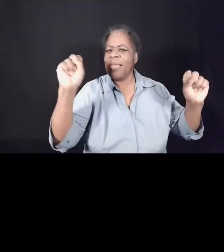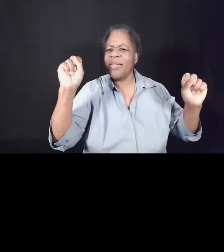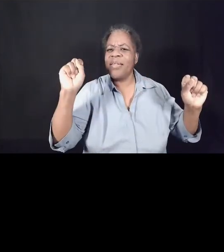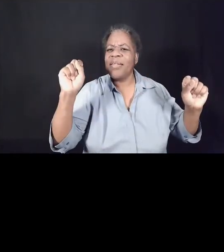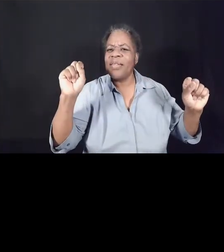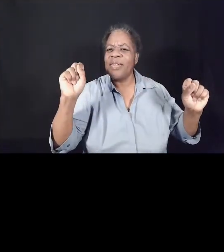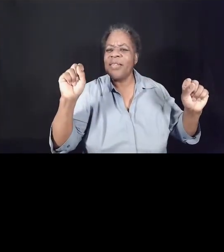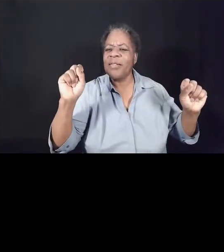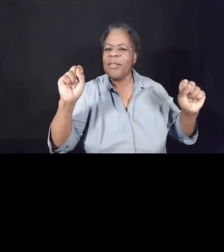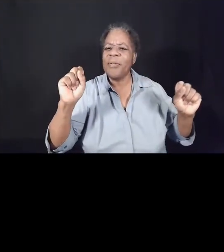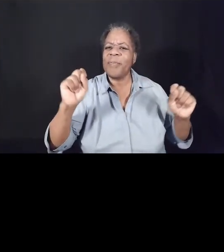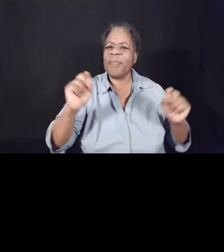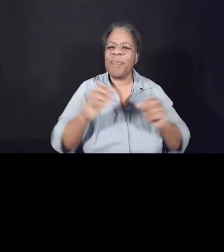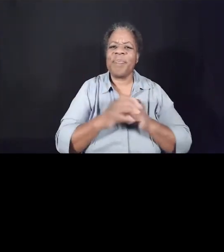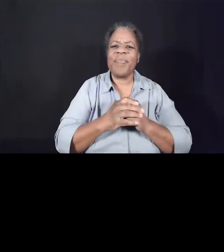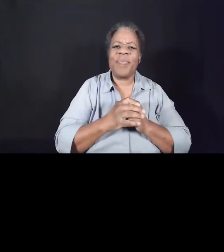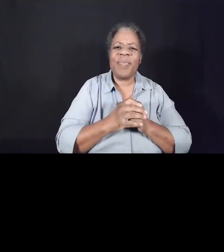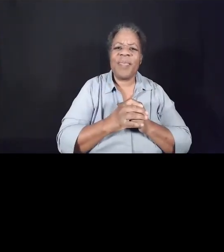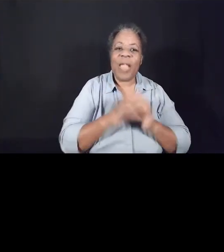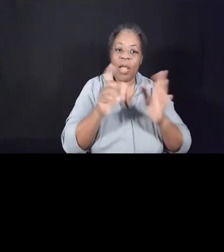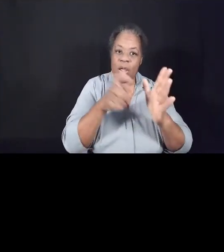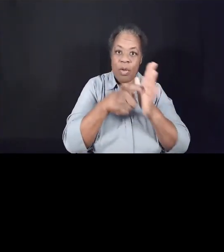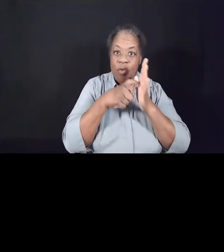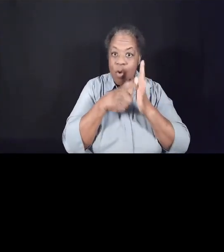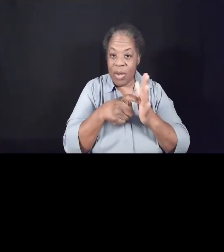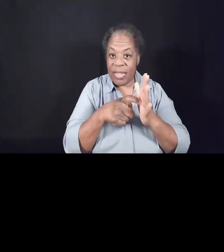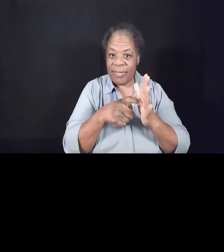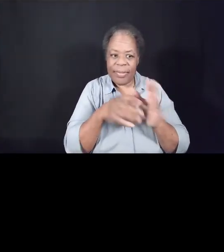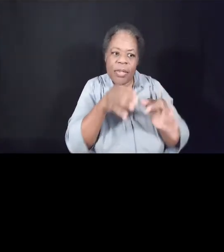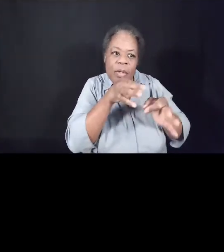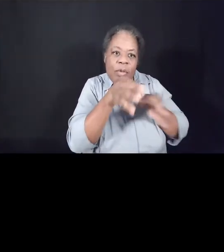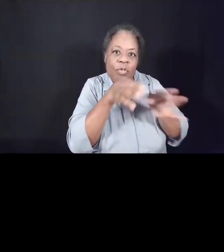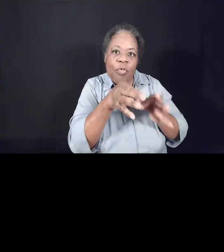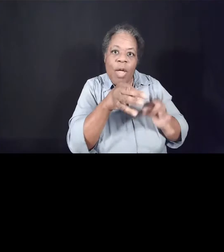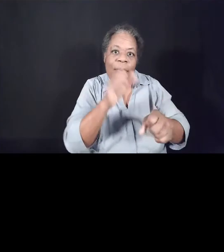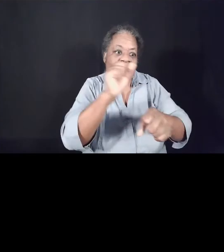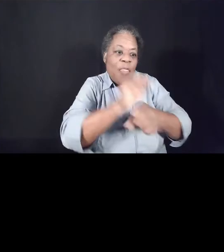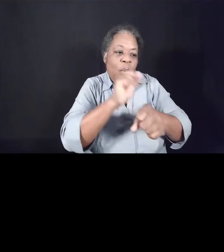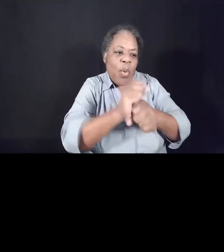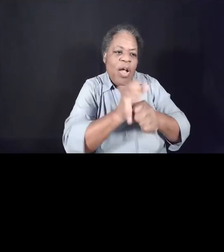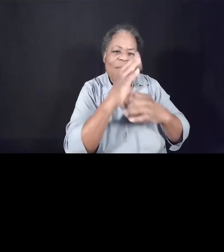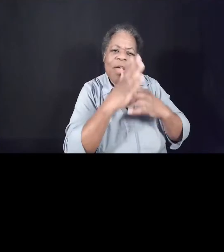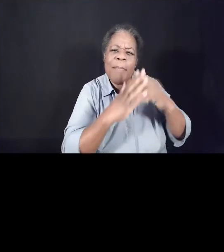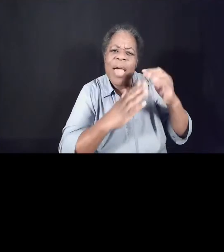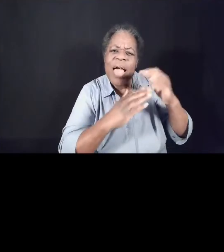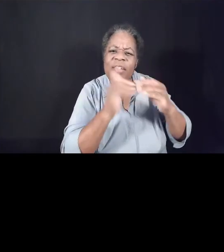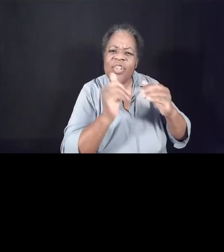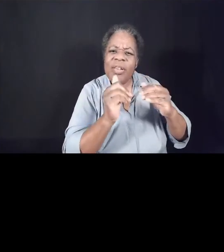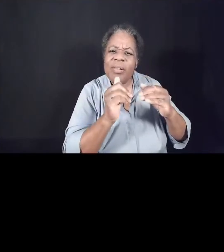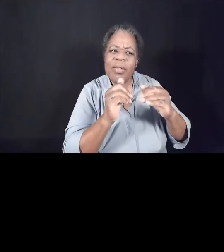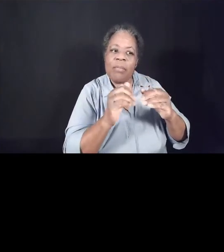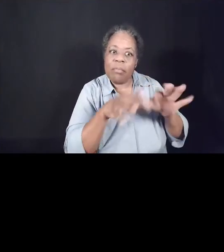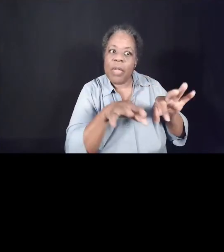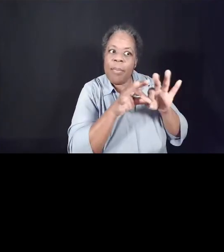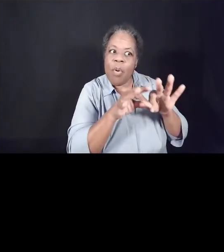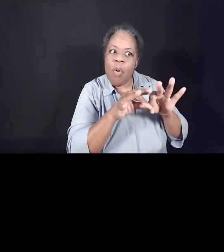I want us to notice, he's not describing the work of compassion here, as important as that work is.